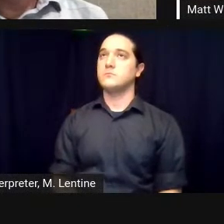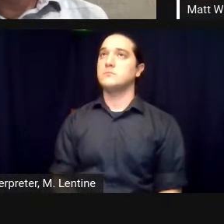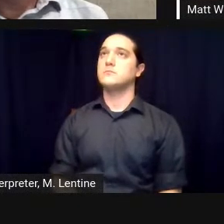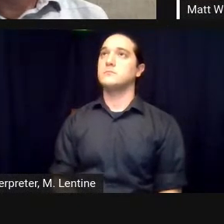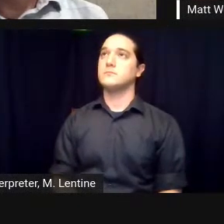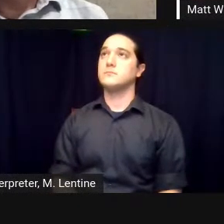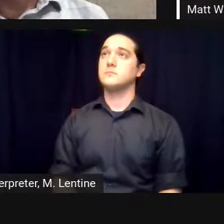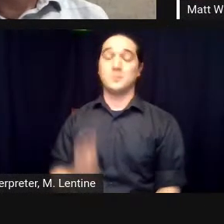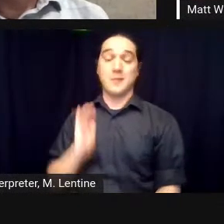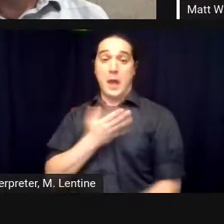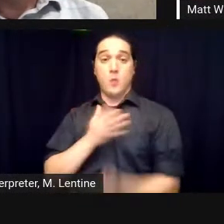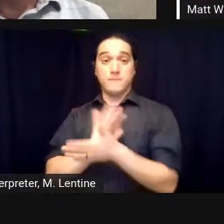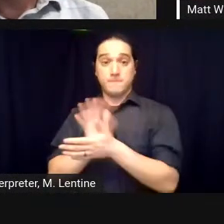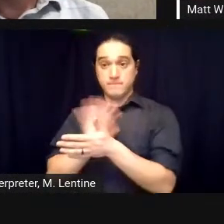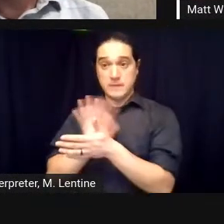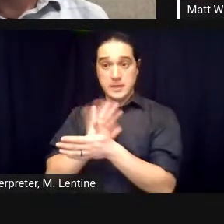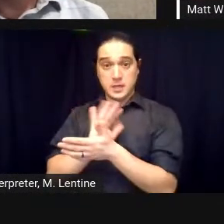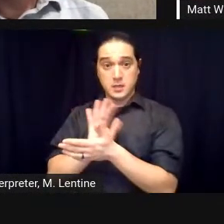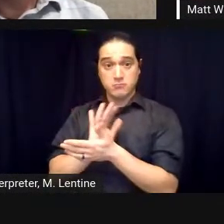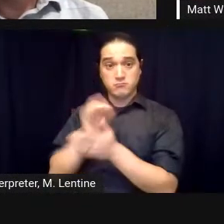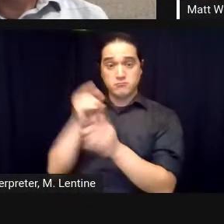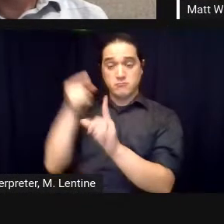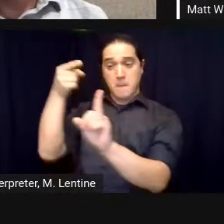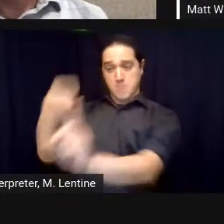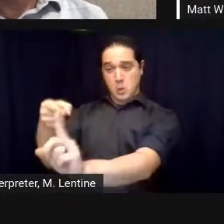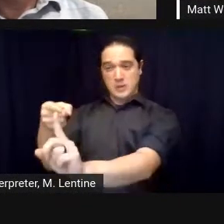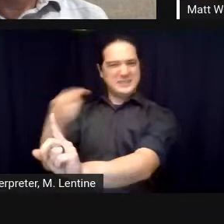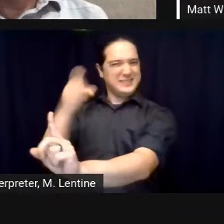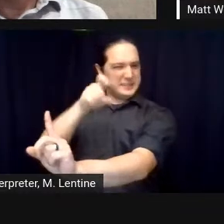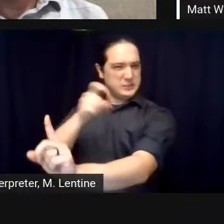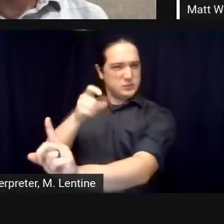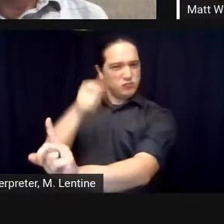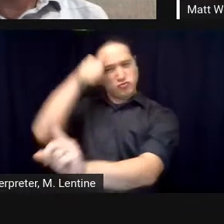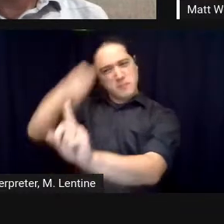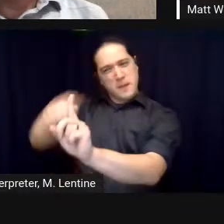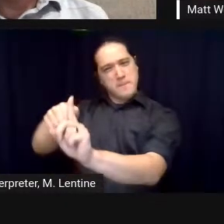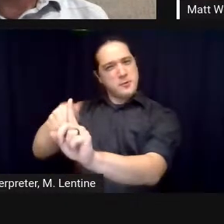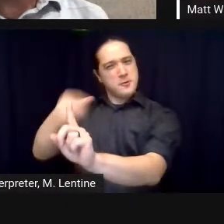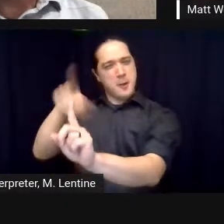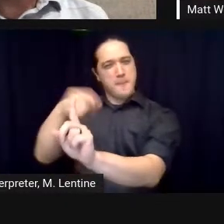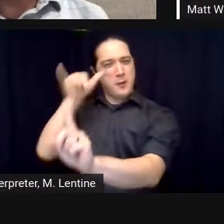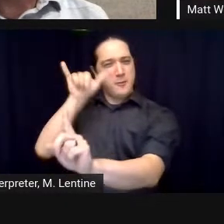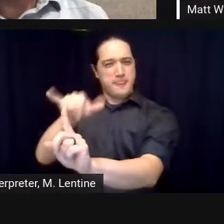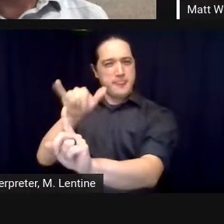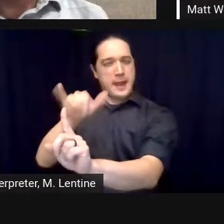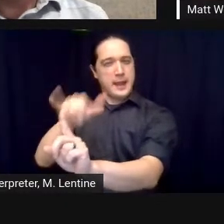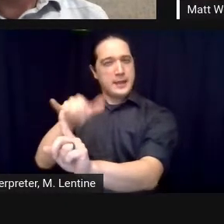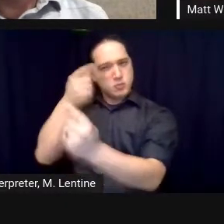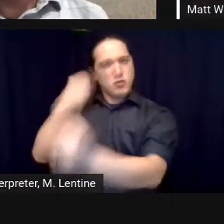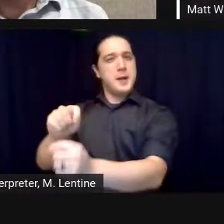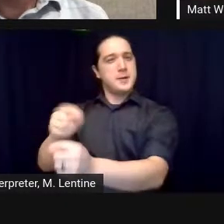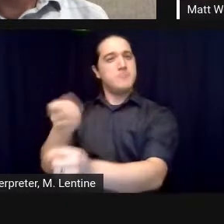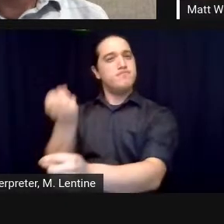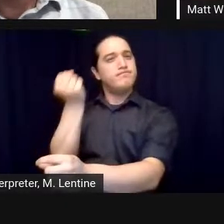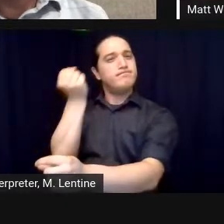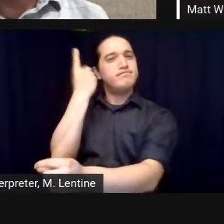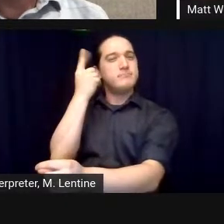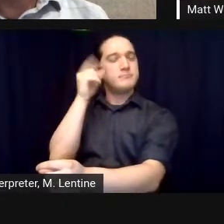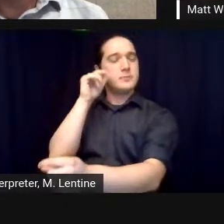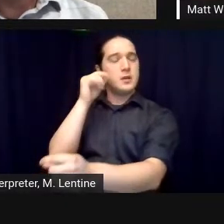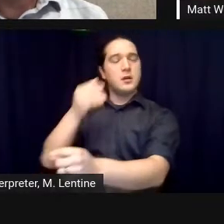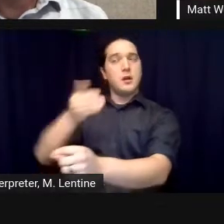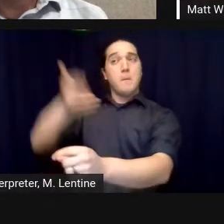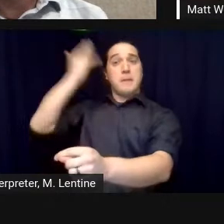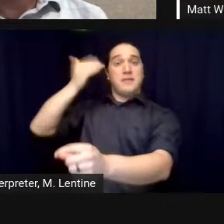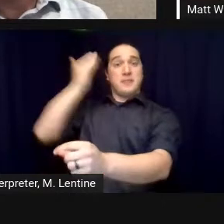what what we were doing in the storytelling and a lot of it was about trying to understand the intentions and ambitions